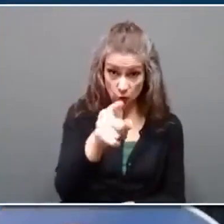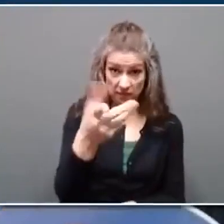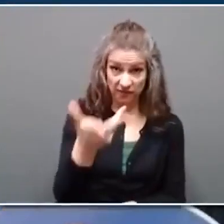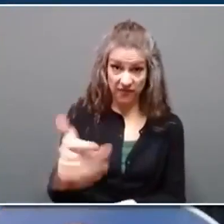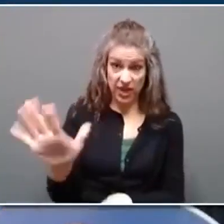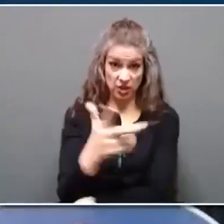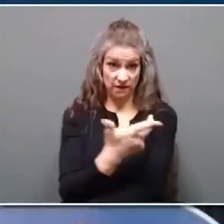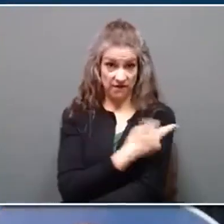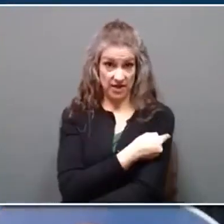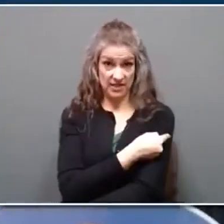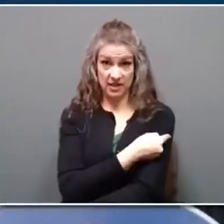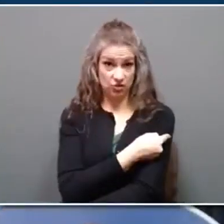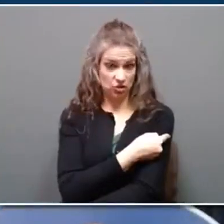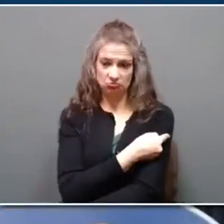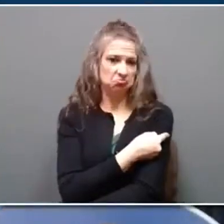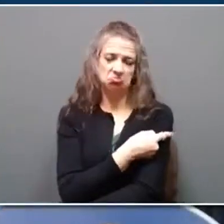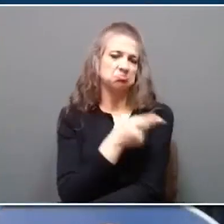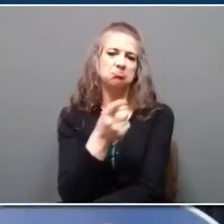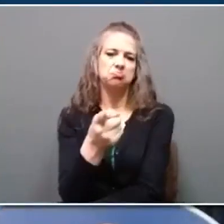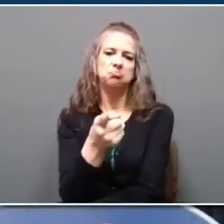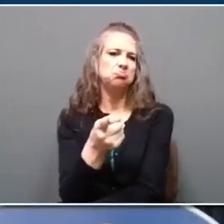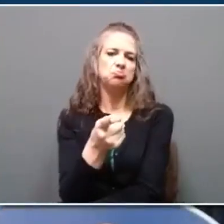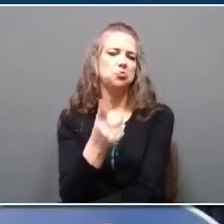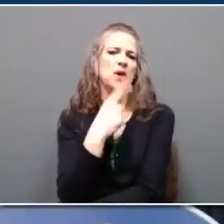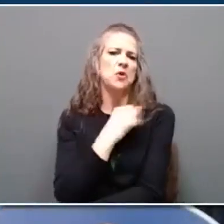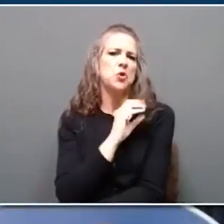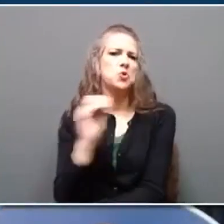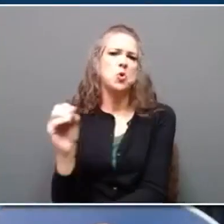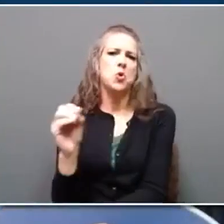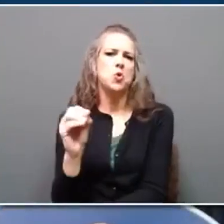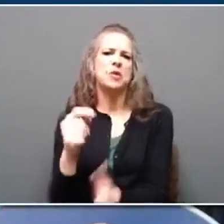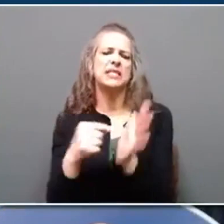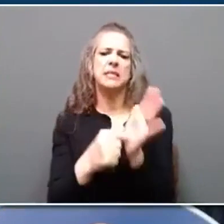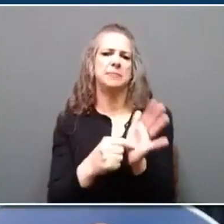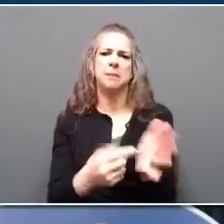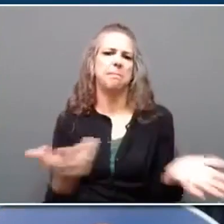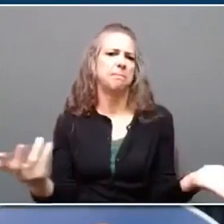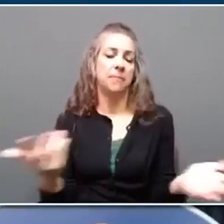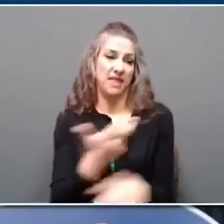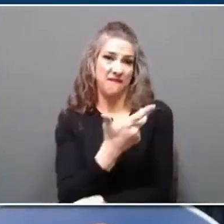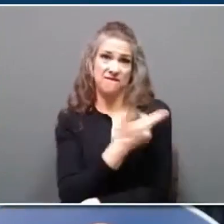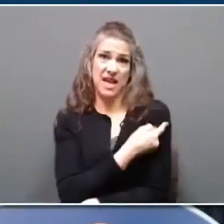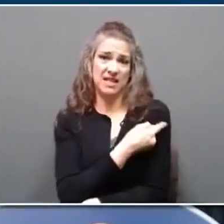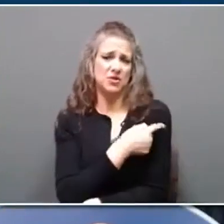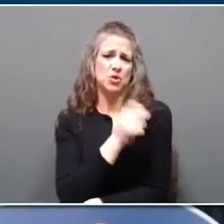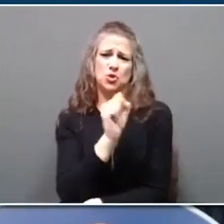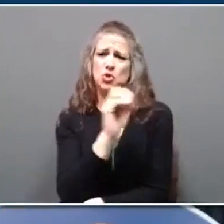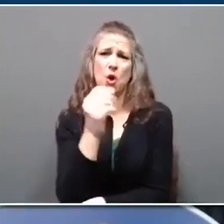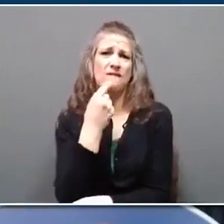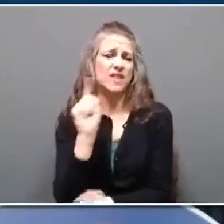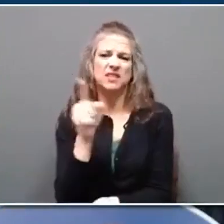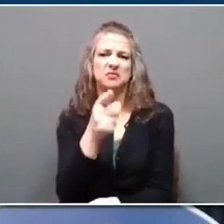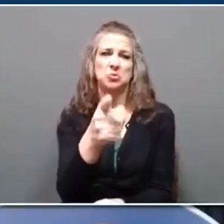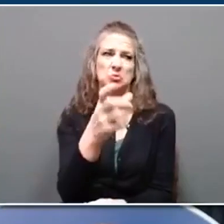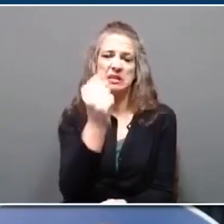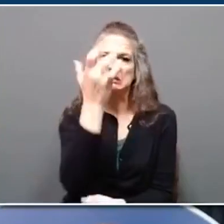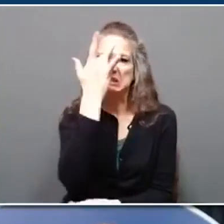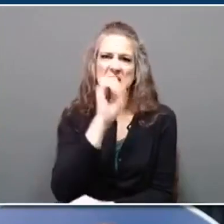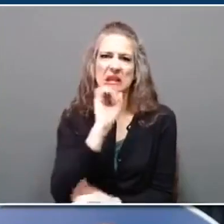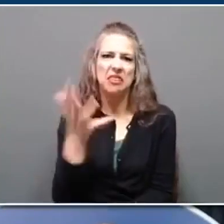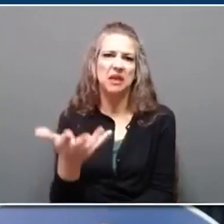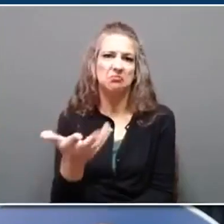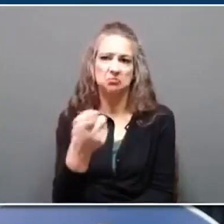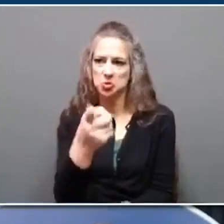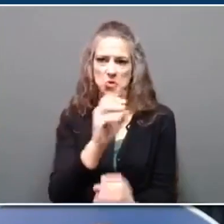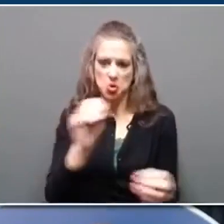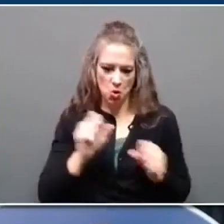you almost certainly will get no symptoms from measles. In fact, the vaccine is so effective, you won't get sick at all, and you don't transmit